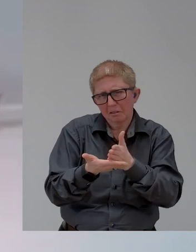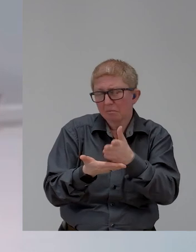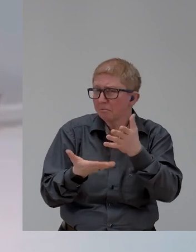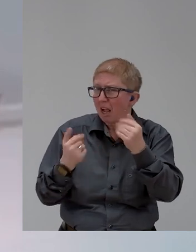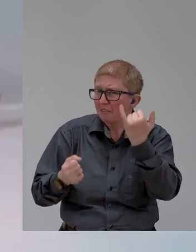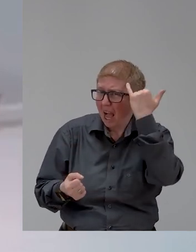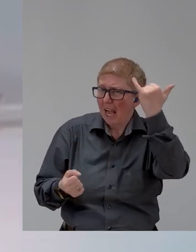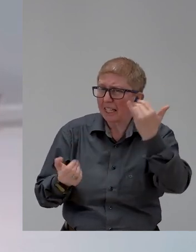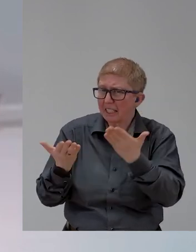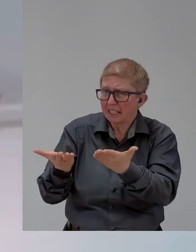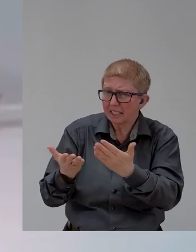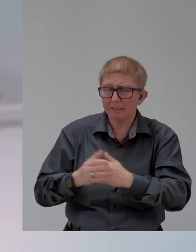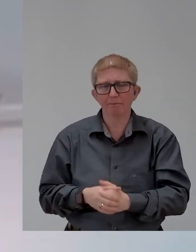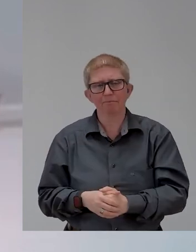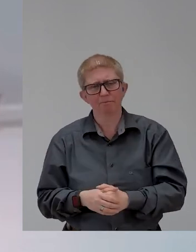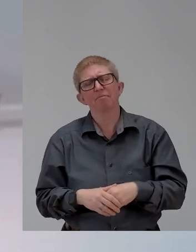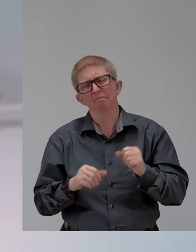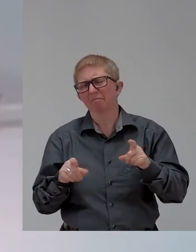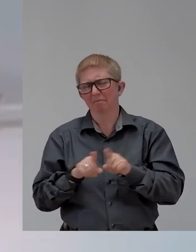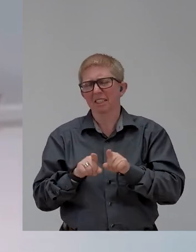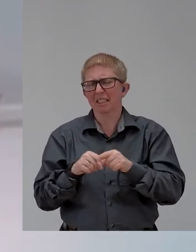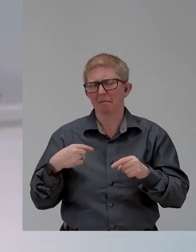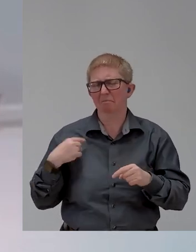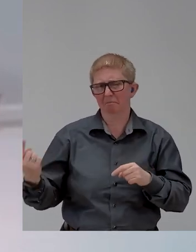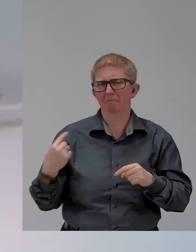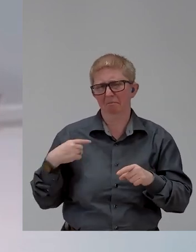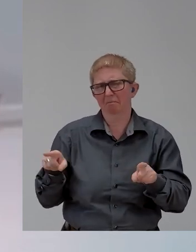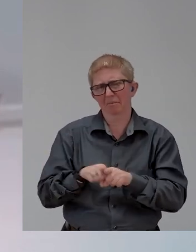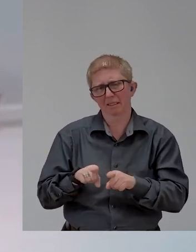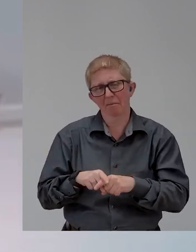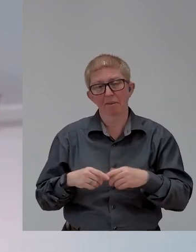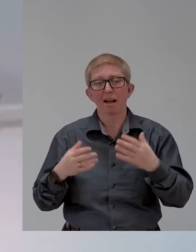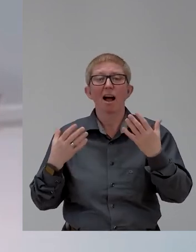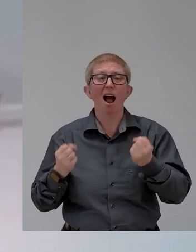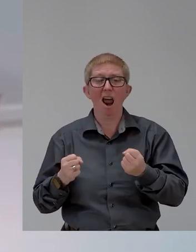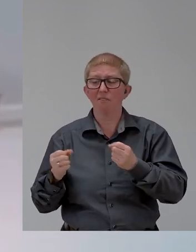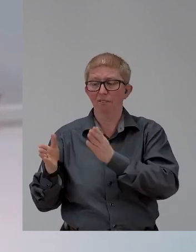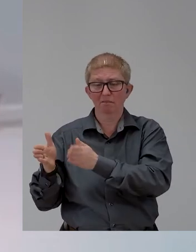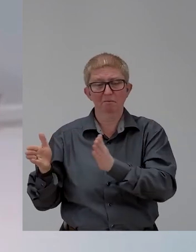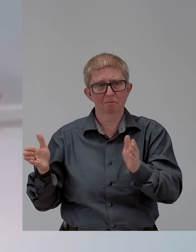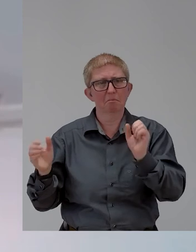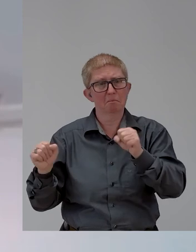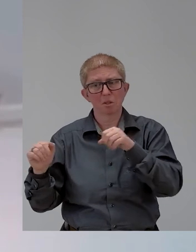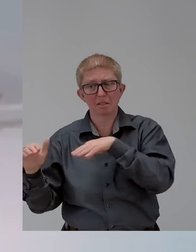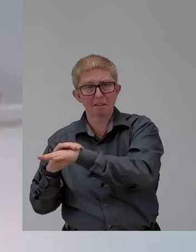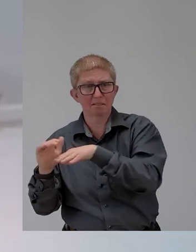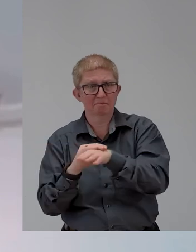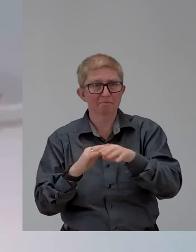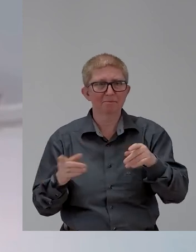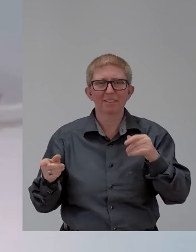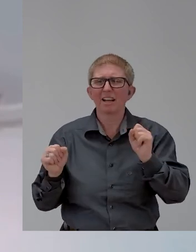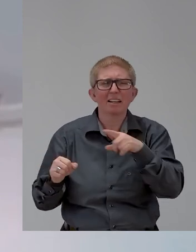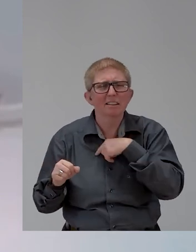Well, I agree with Jonathan that there is room to do many, many things. We ought to do everything. And I absolutely